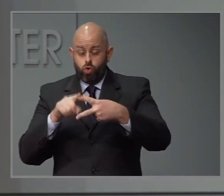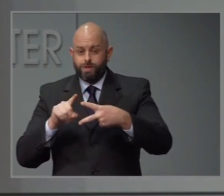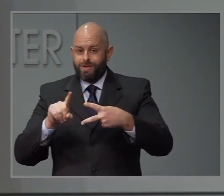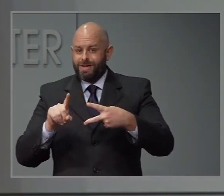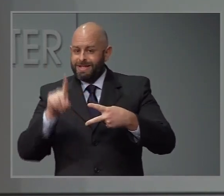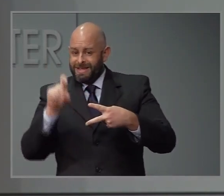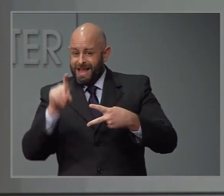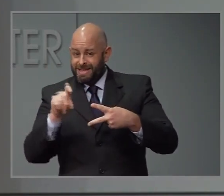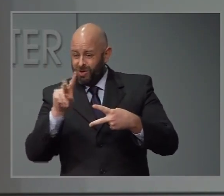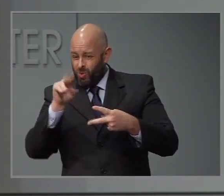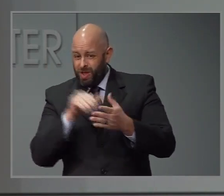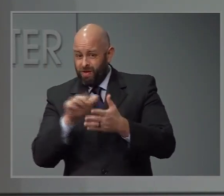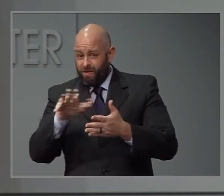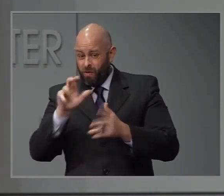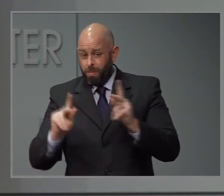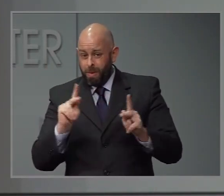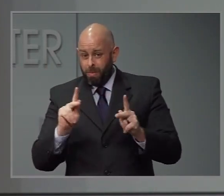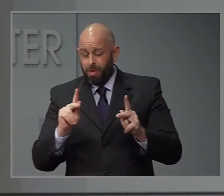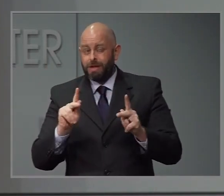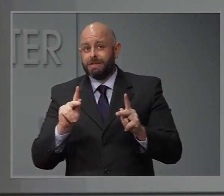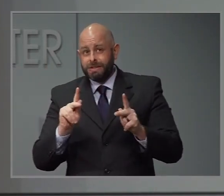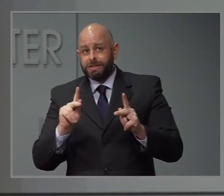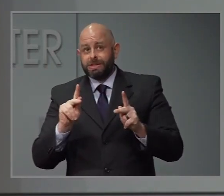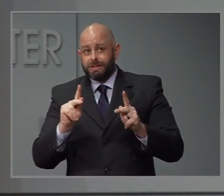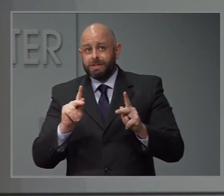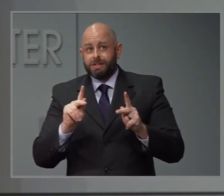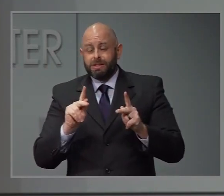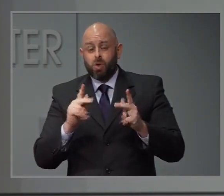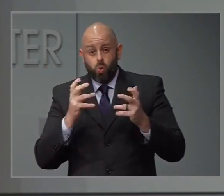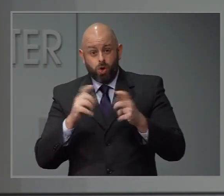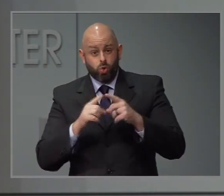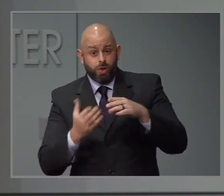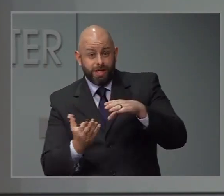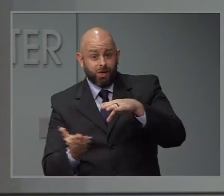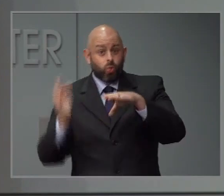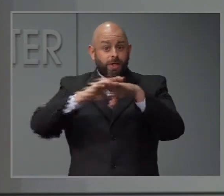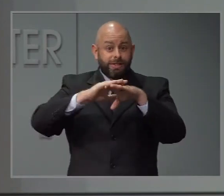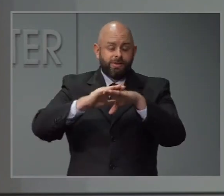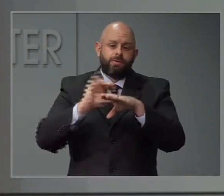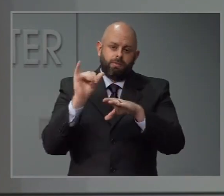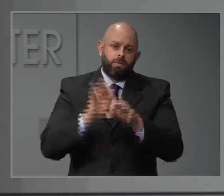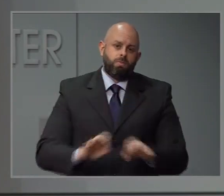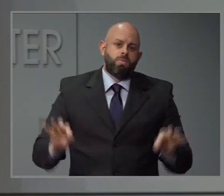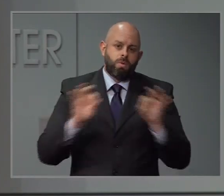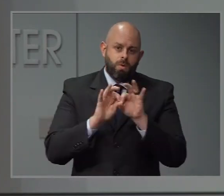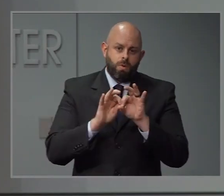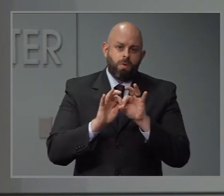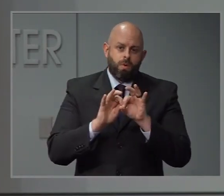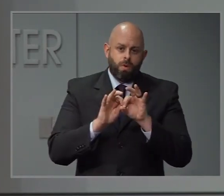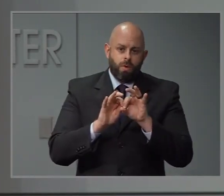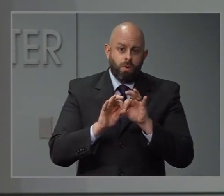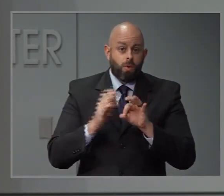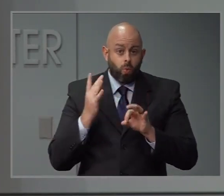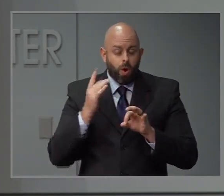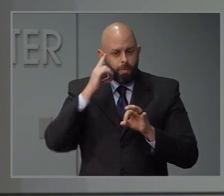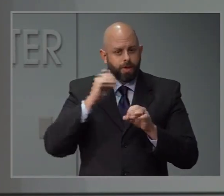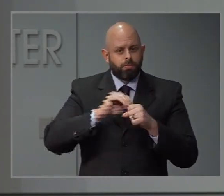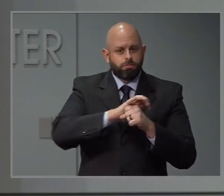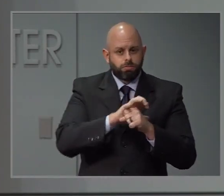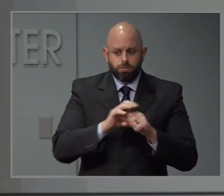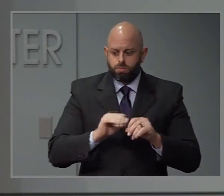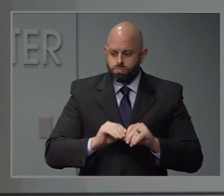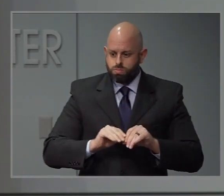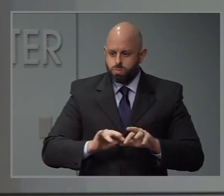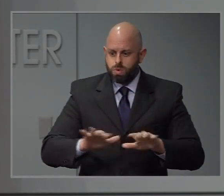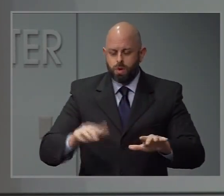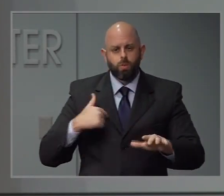now, testing and increasing our testing capacity is going to be important as we respond to COVID-19, and particularly to your second part